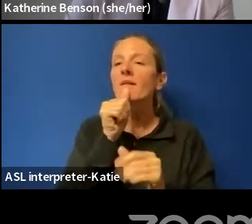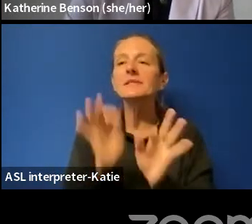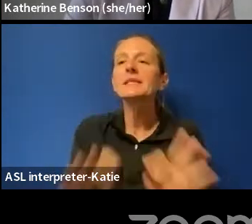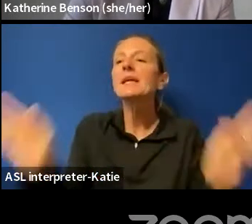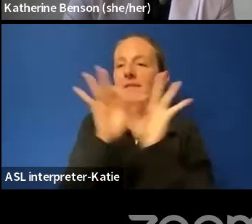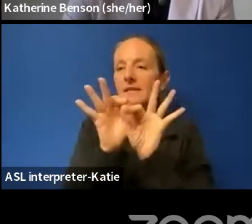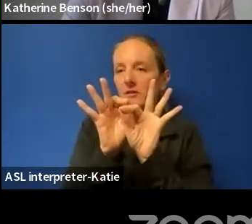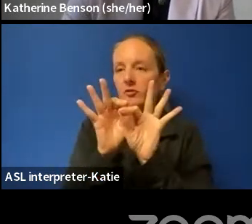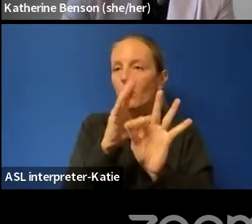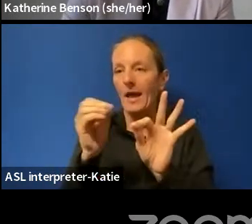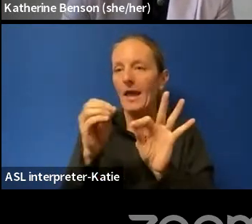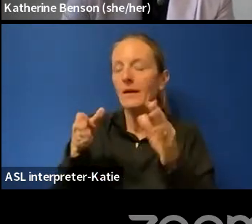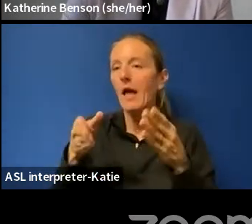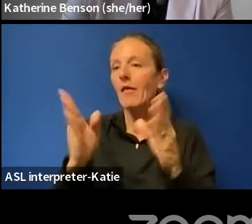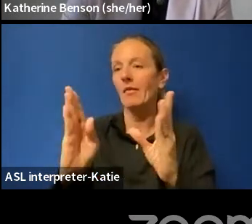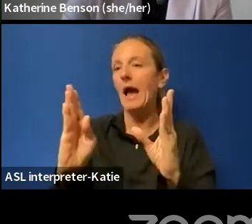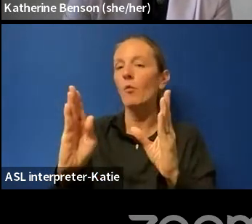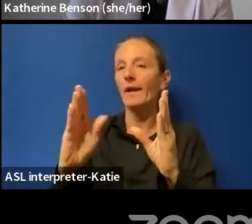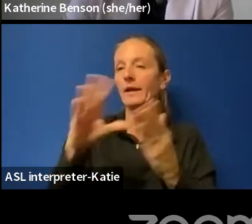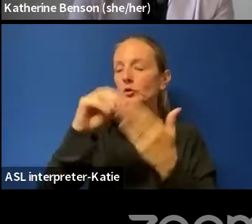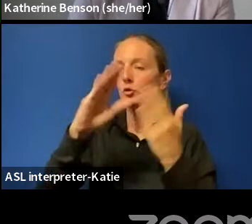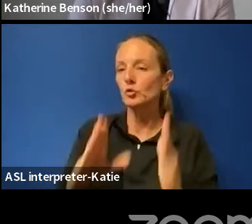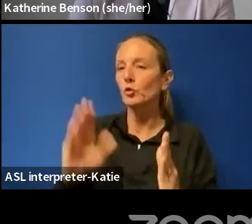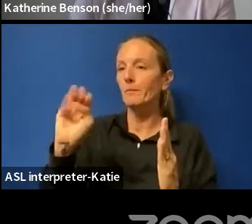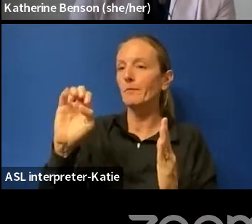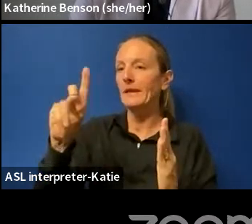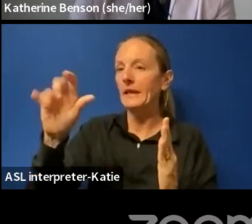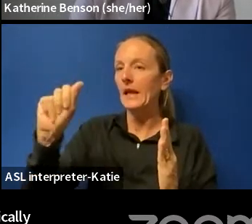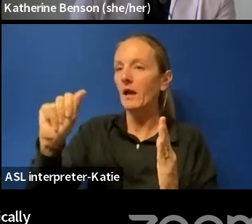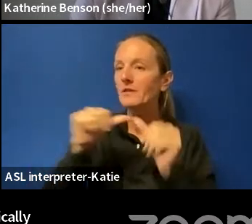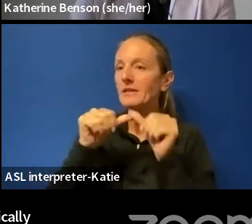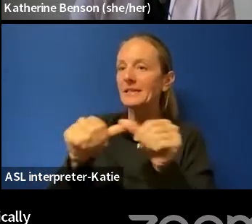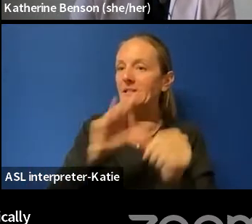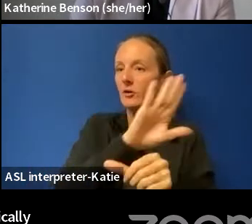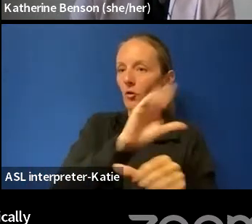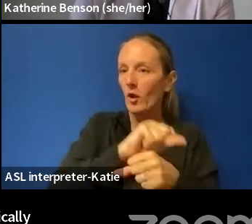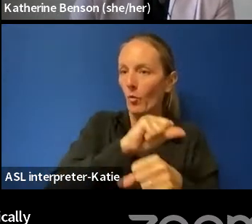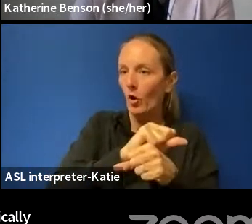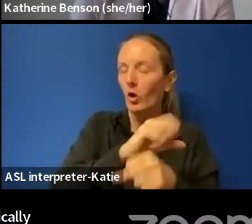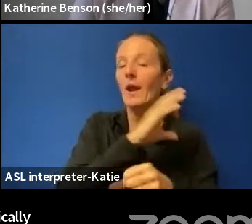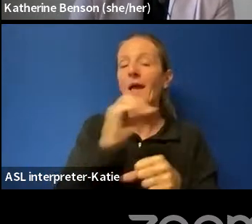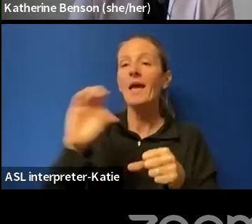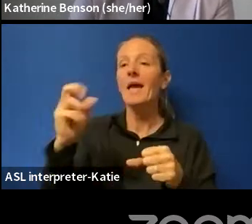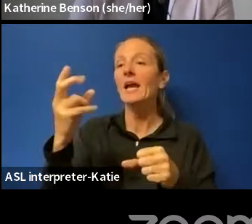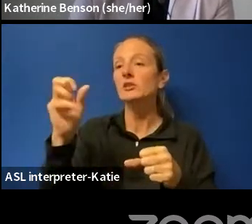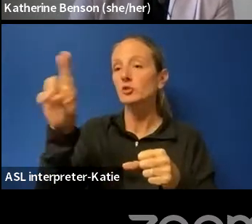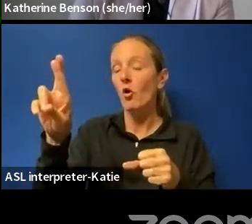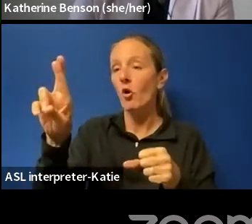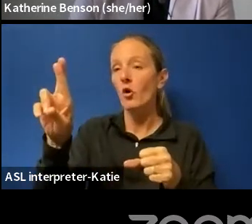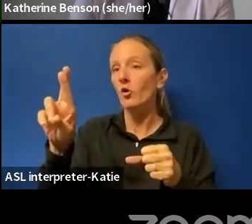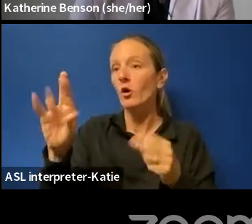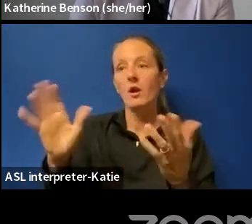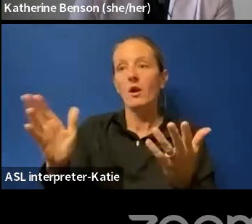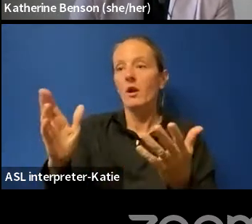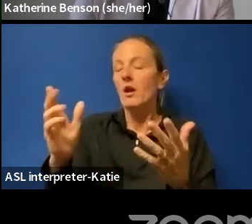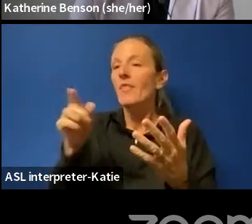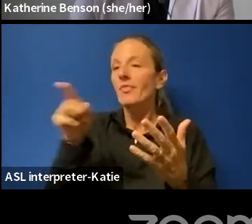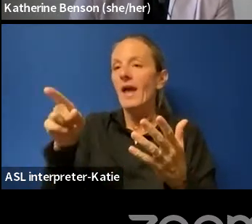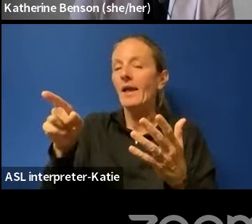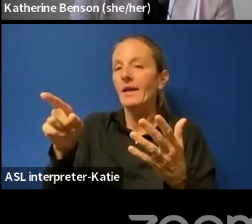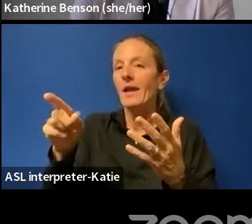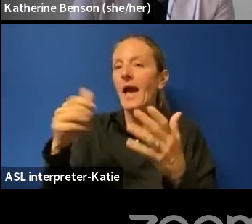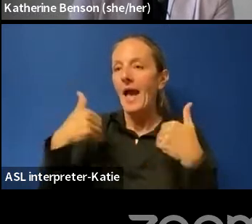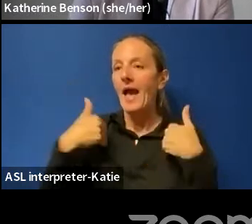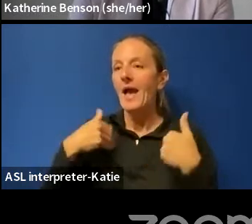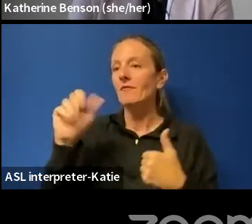in allowing student media, uh, to continue its work, uh, and Charter values need to guide administrators' decision-making in addition to their